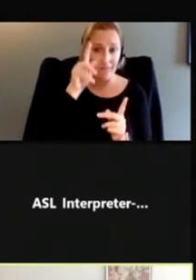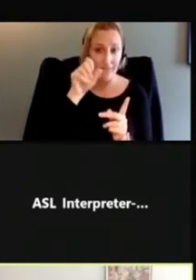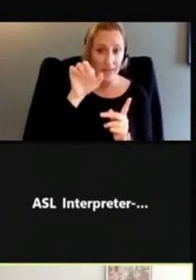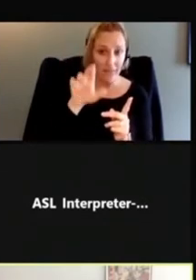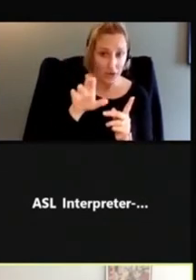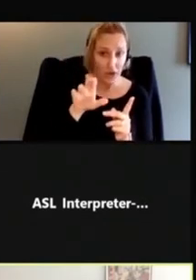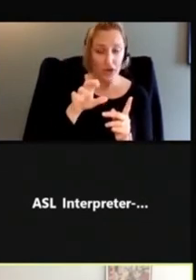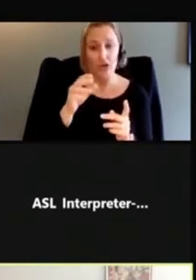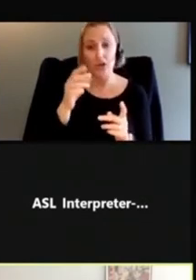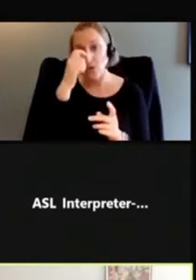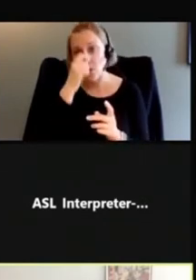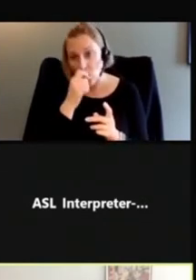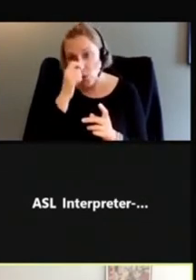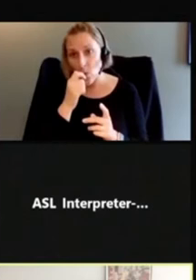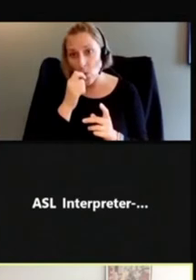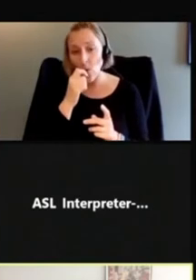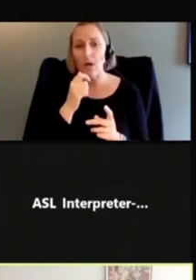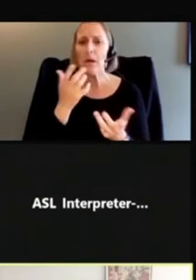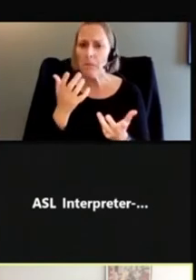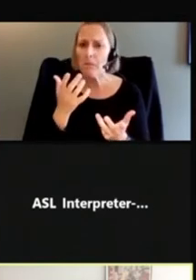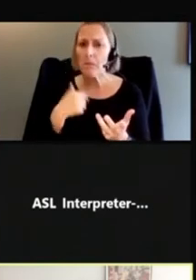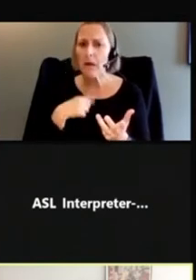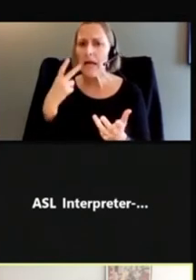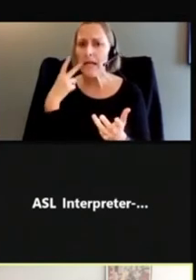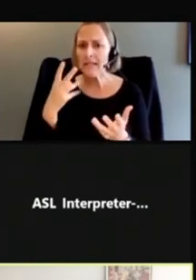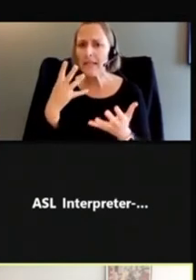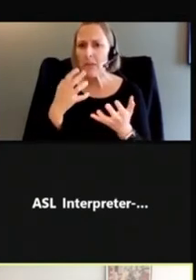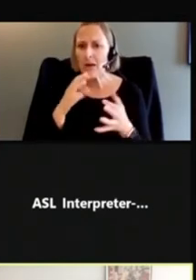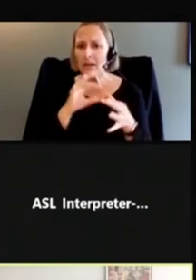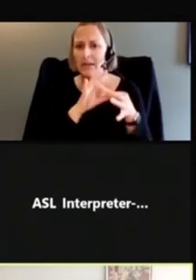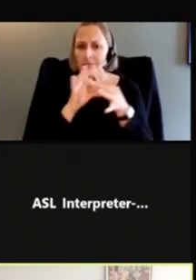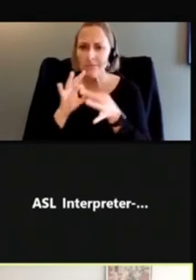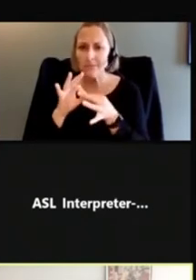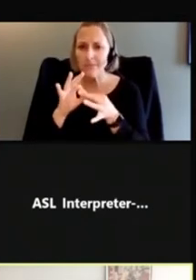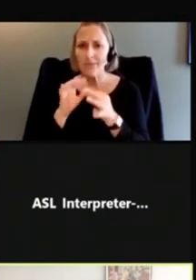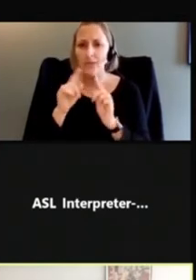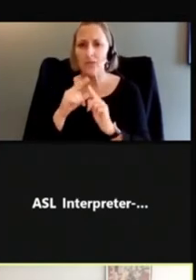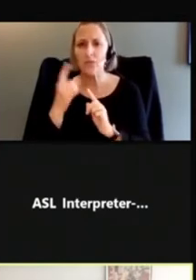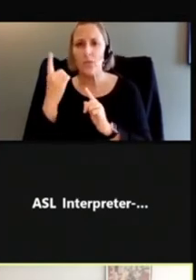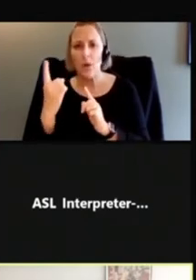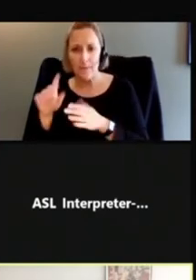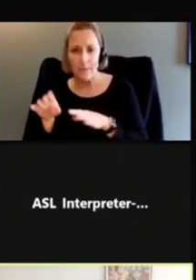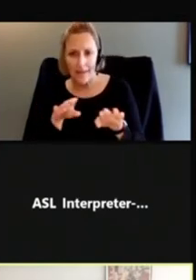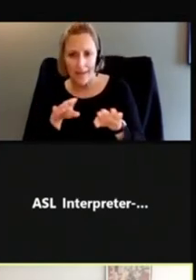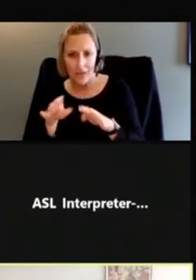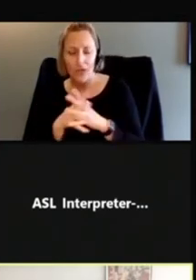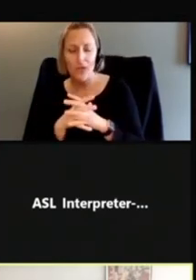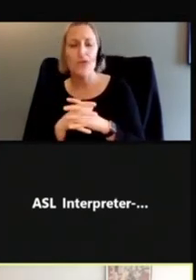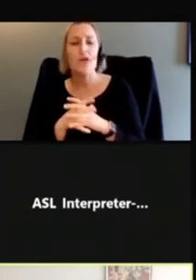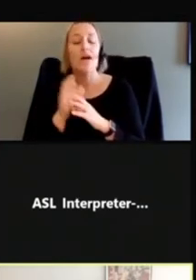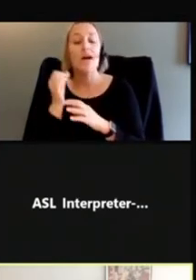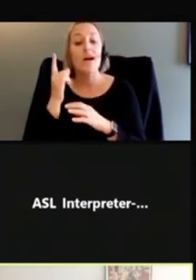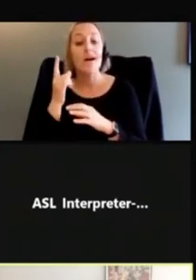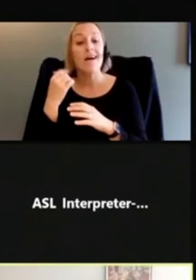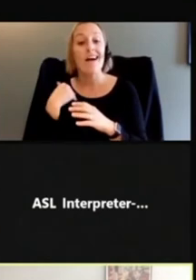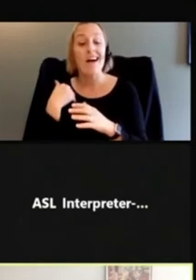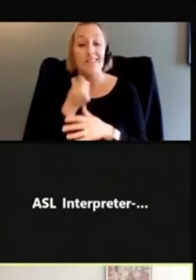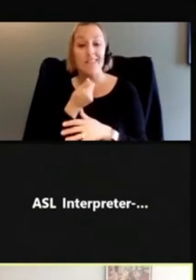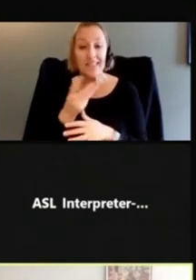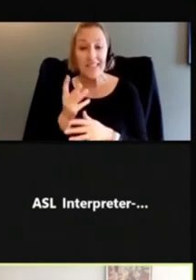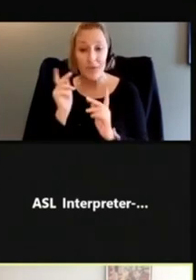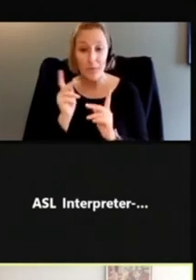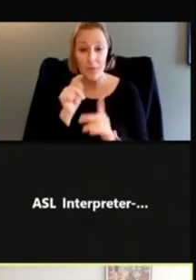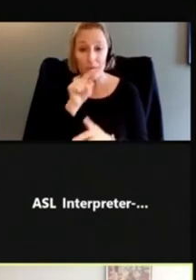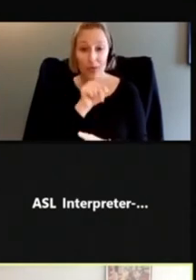symptoms, which I can see how they wanted to combine that into one behavior. But because you have multiple people